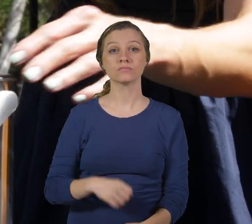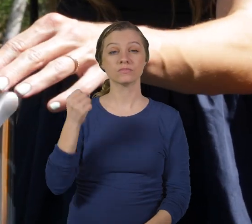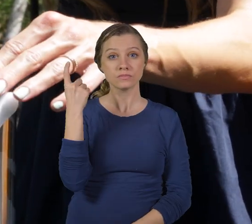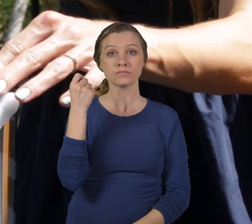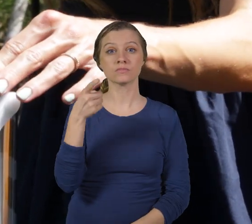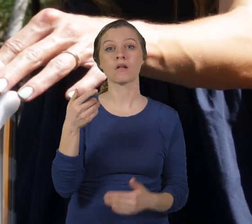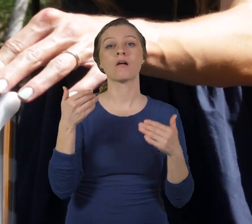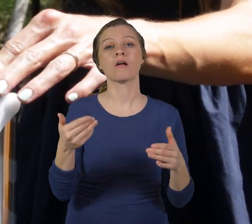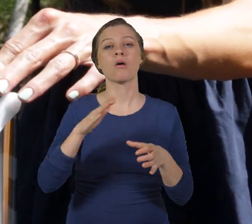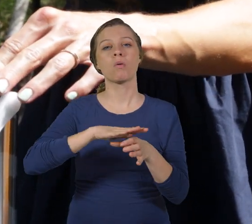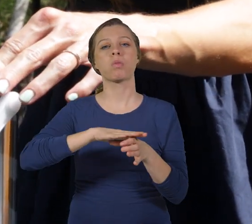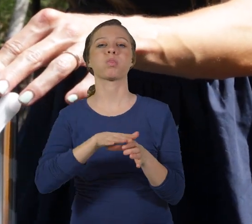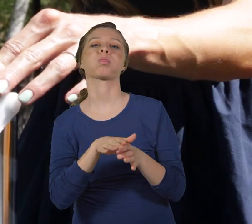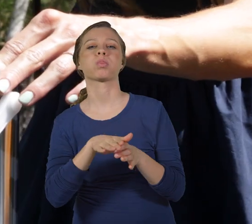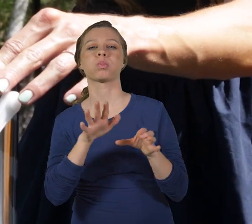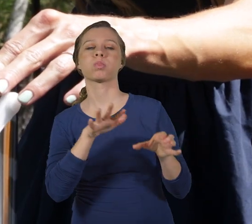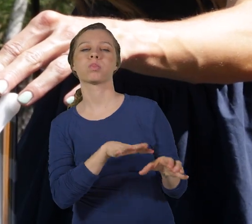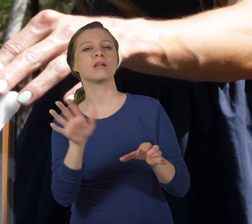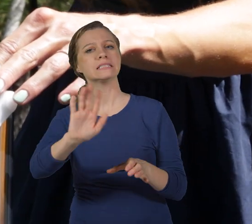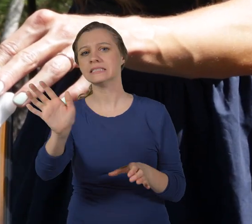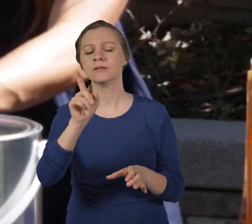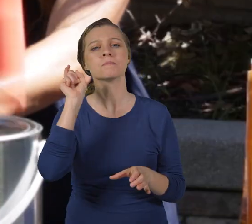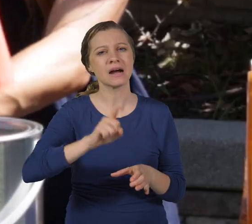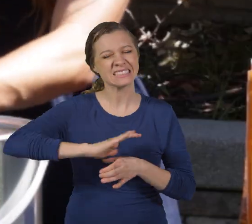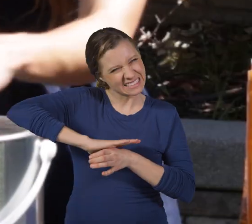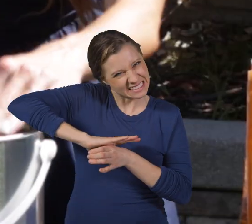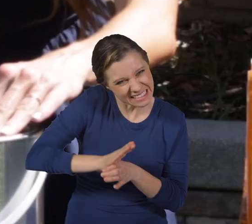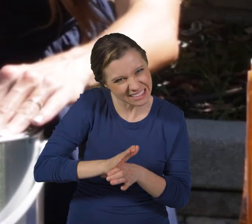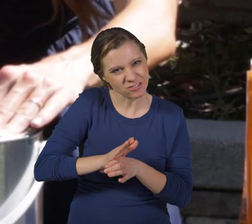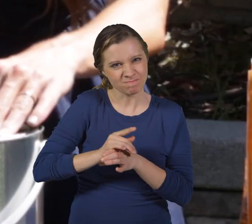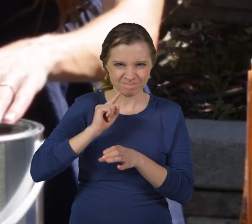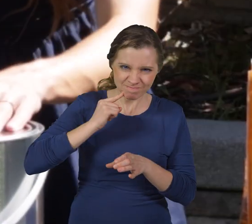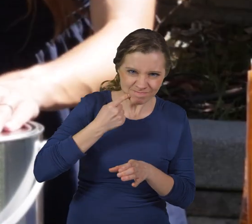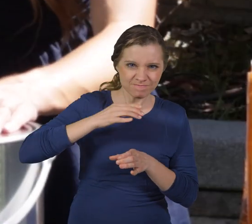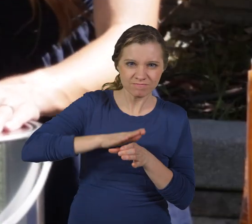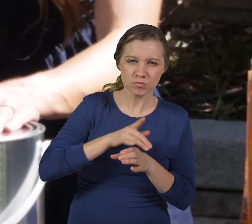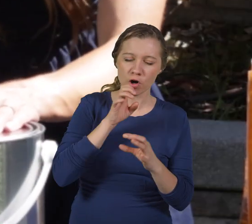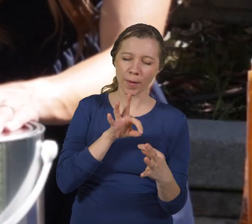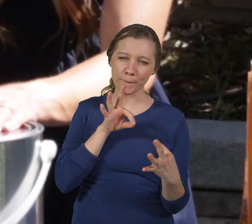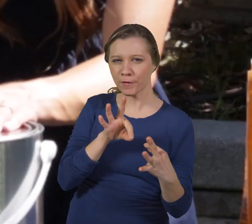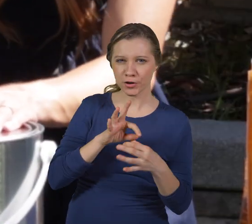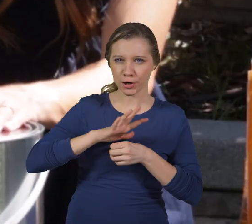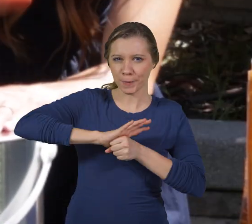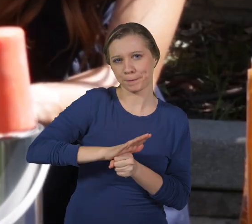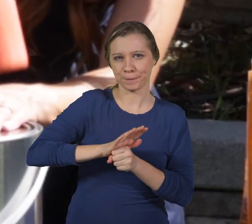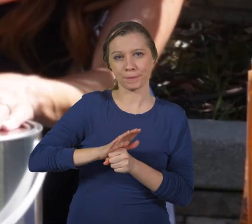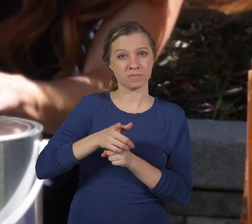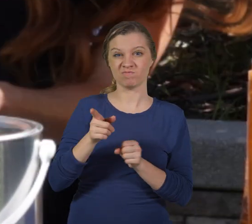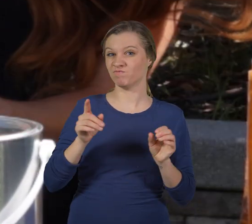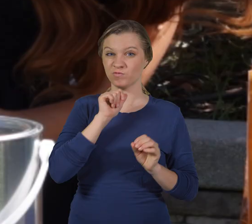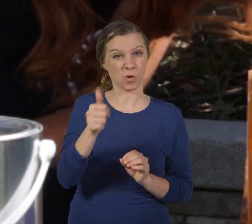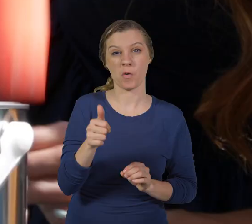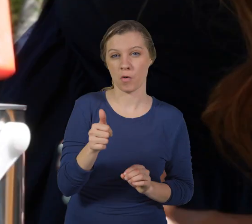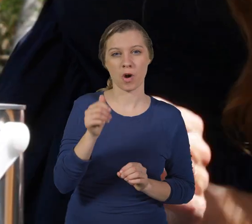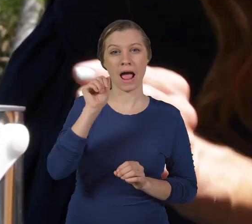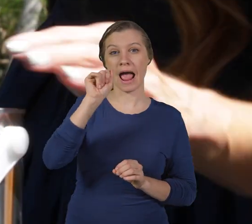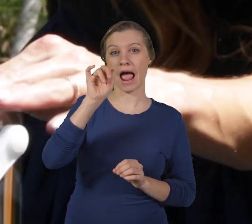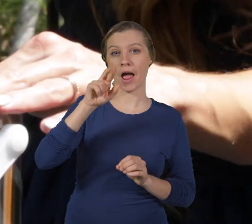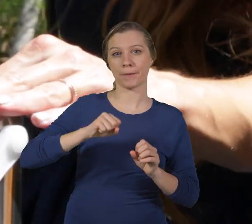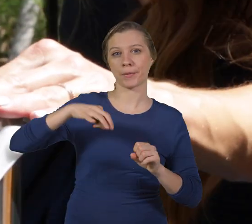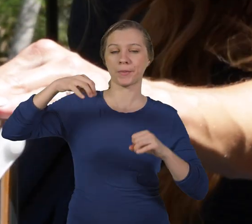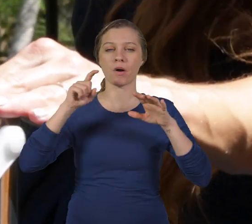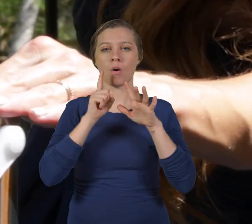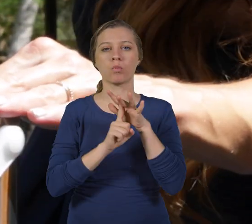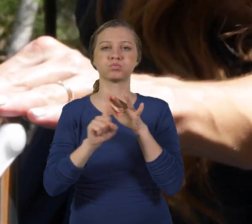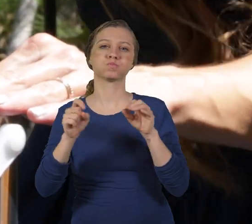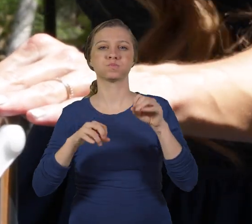One error that you might make is not putting this on as tight as you should. You really want to create a perfect seal because if you don't, those air